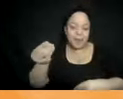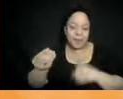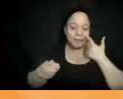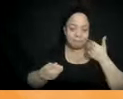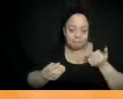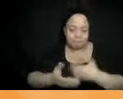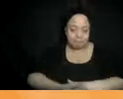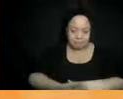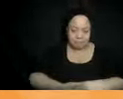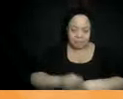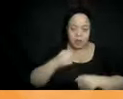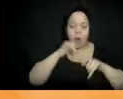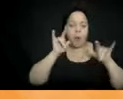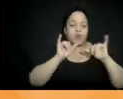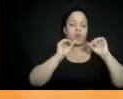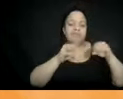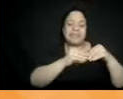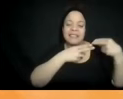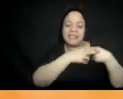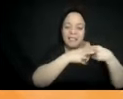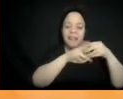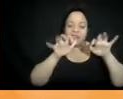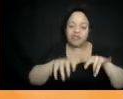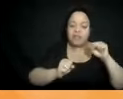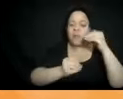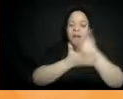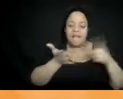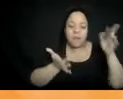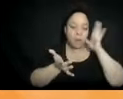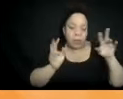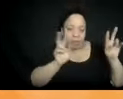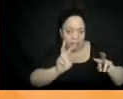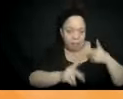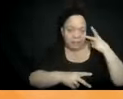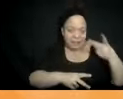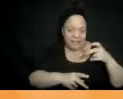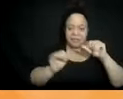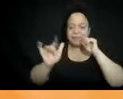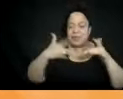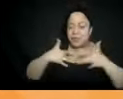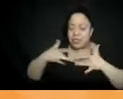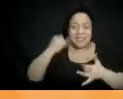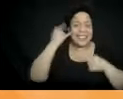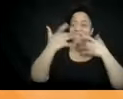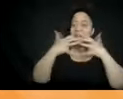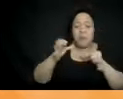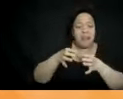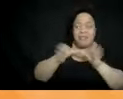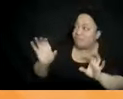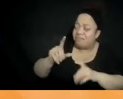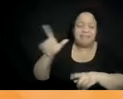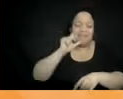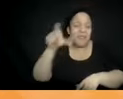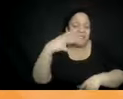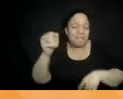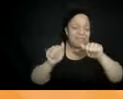if you can't go. Yeah. So what we'll do is folks will be able to choose to get into